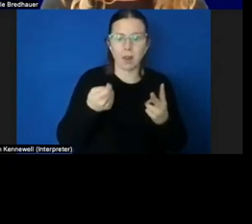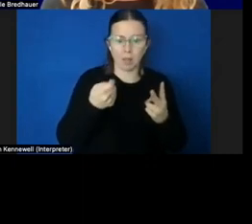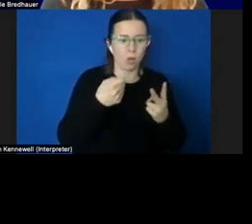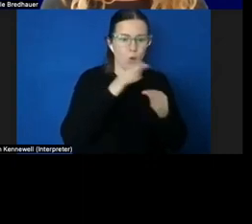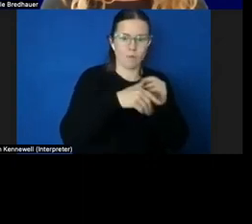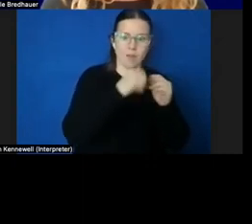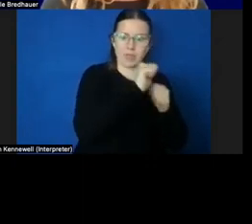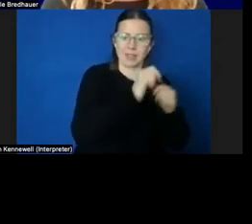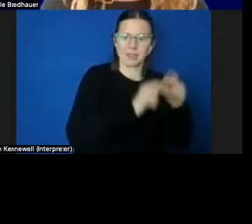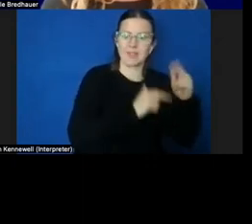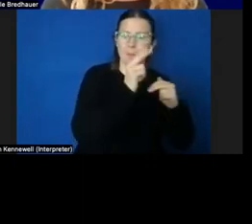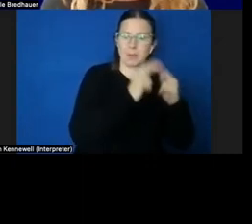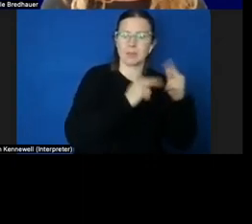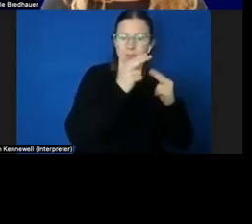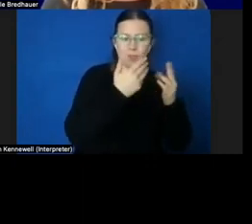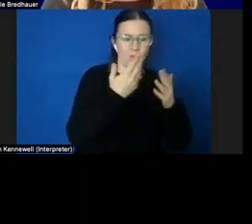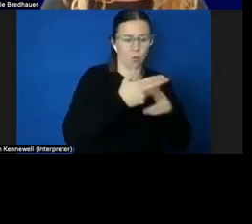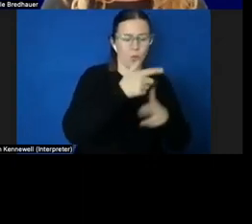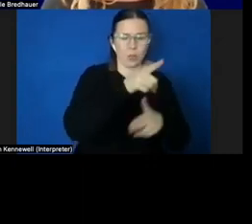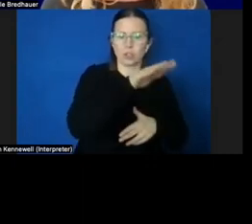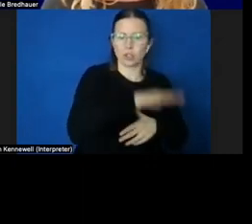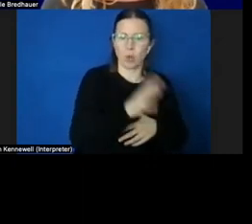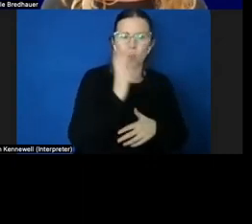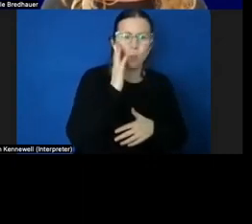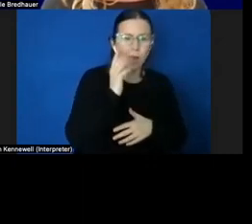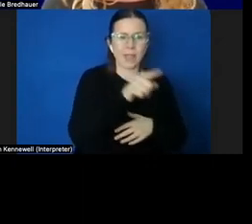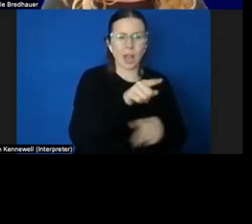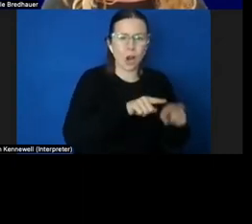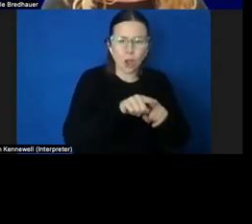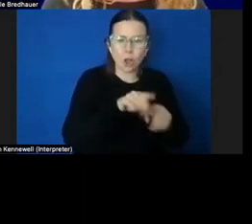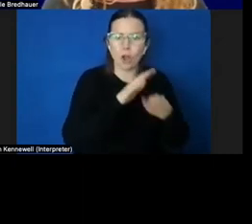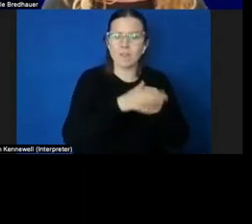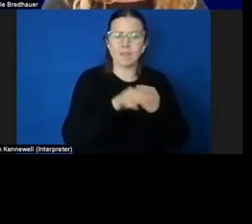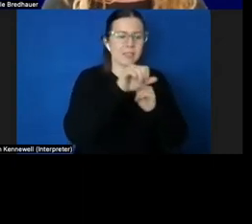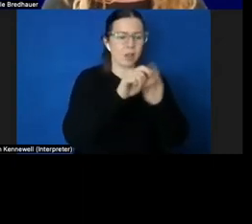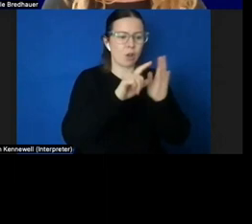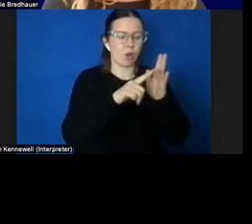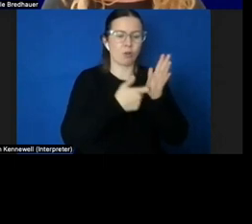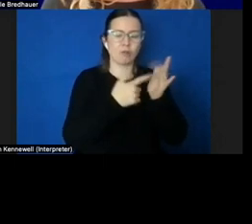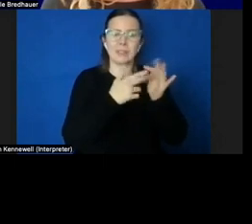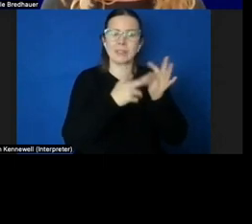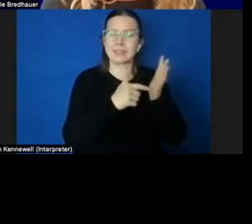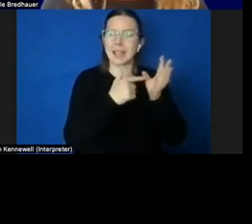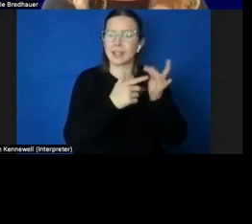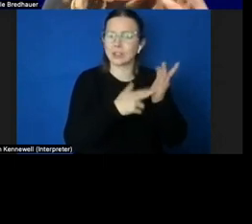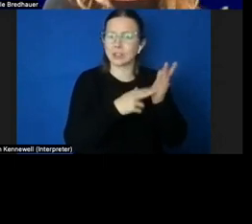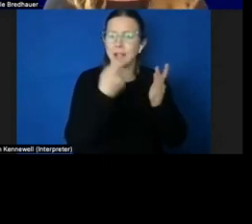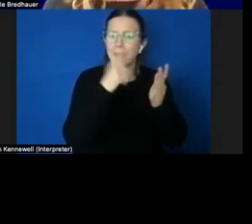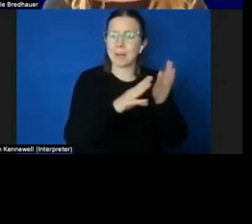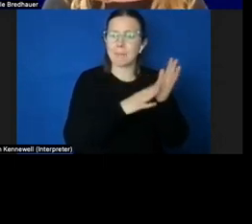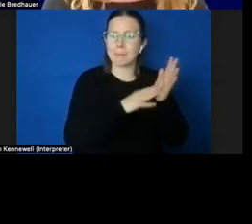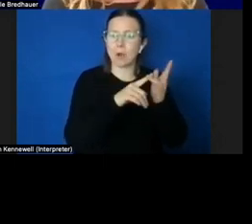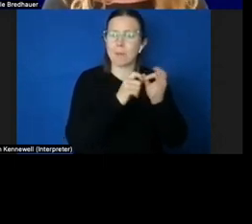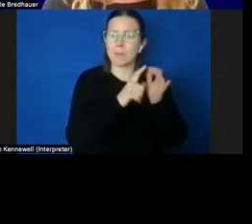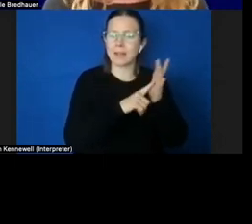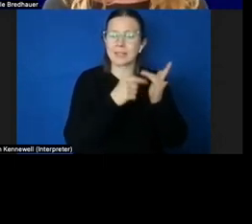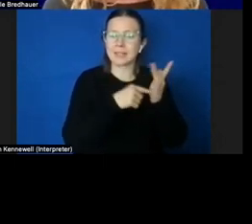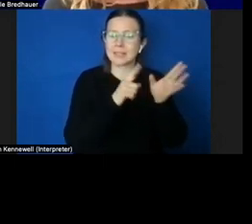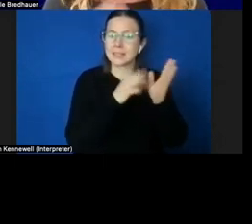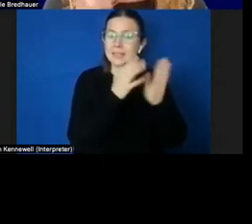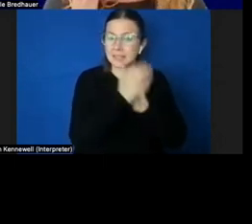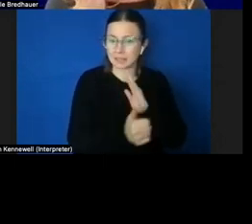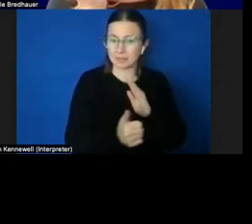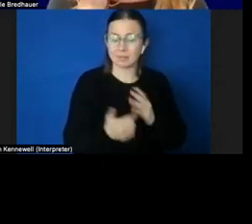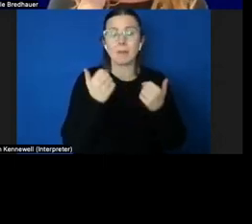of the child when they're learning their orientation and mobility skills. So, as an